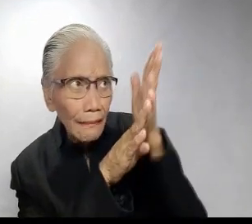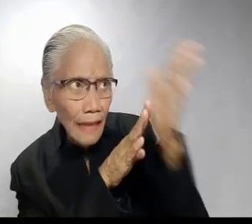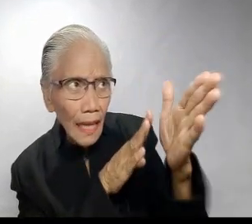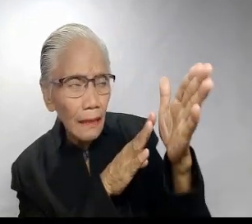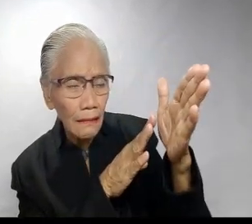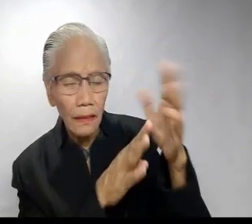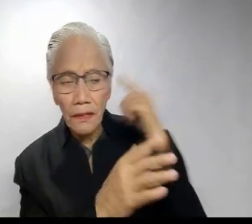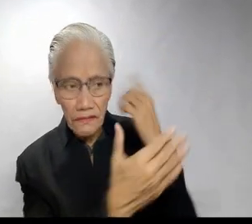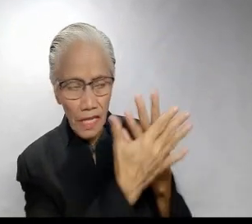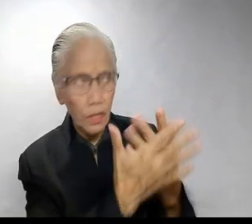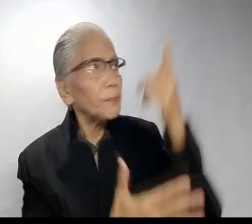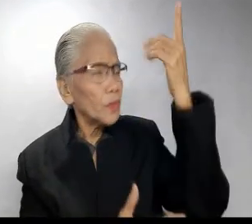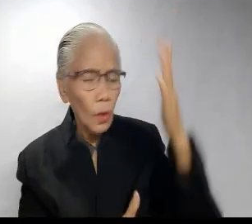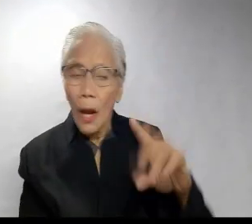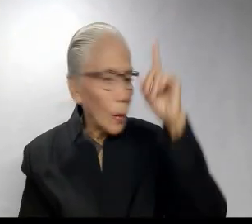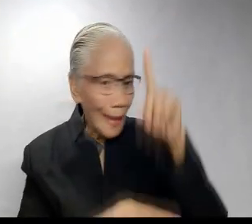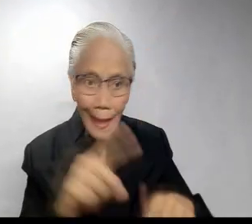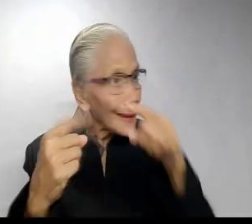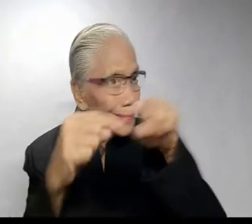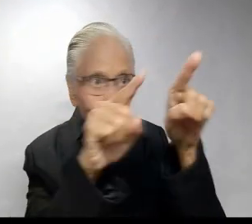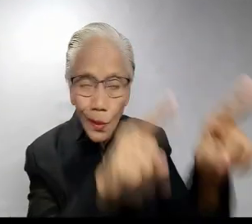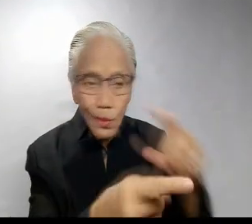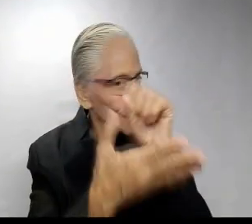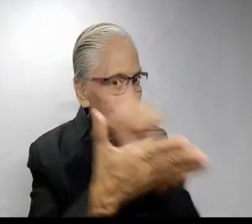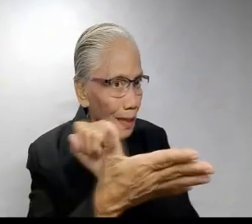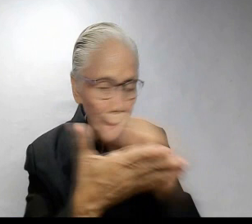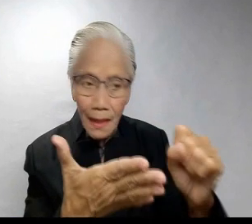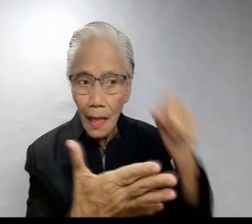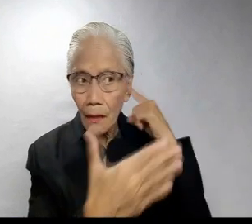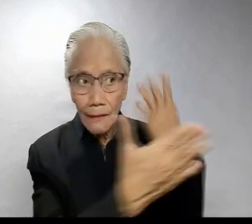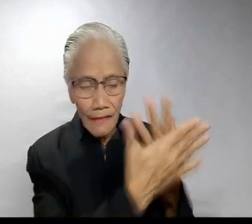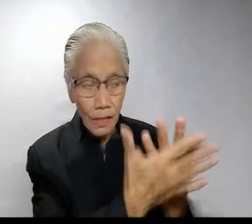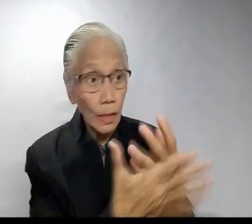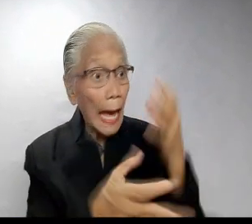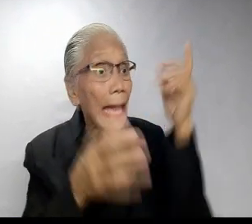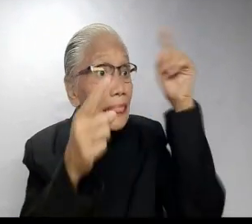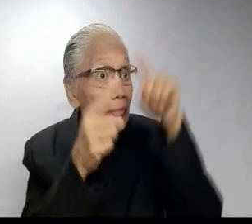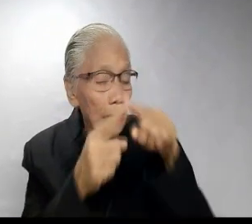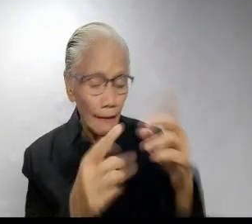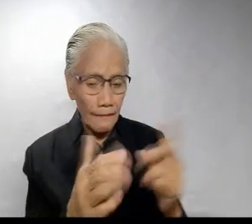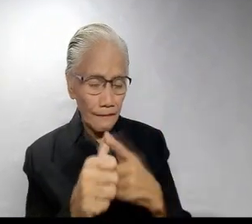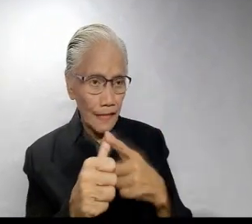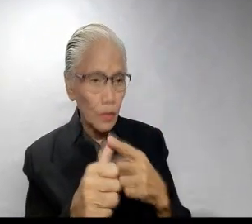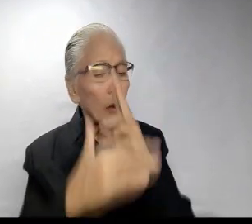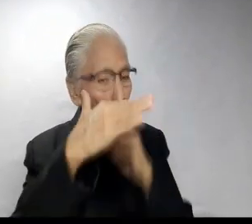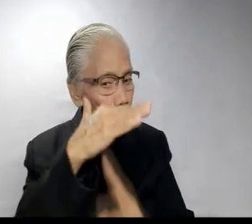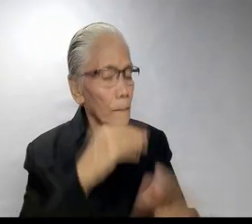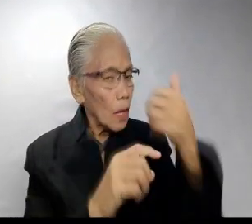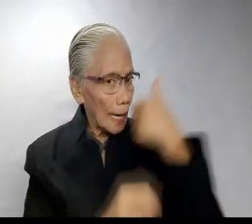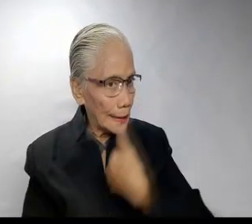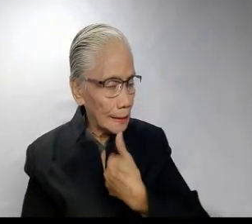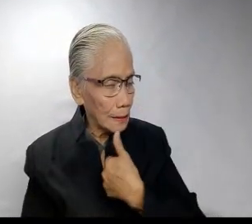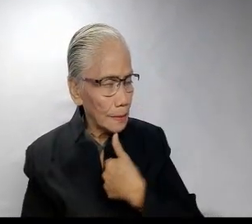my dear friend. Direct confession to God. We cannot go to sacramental confession unless